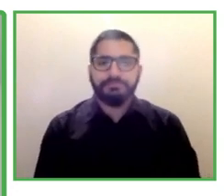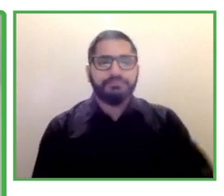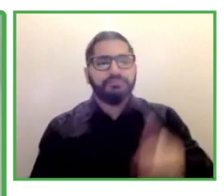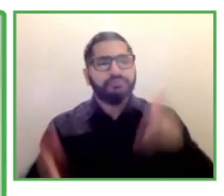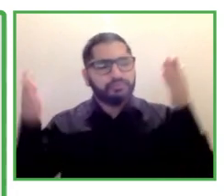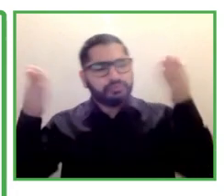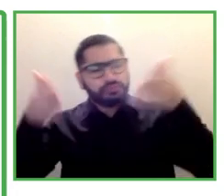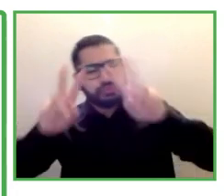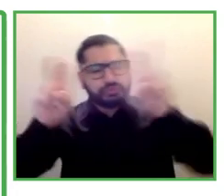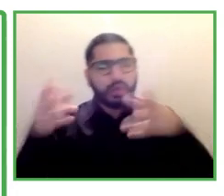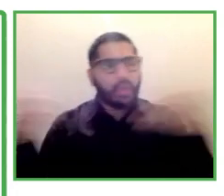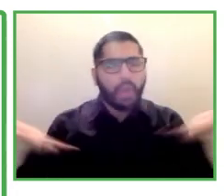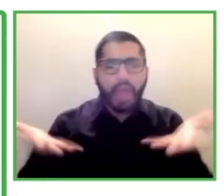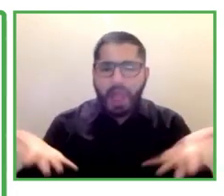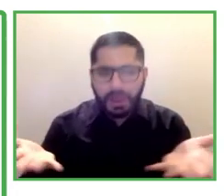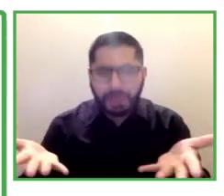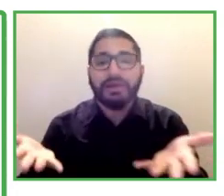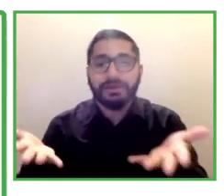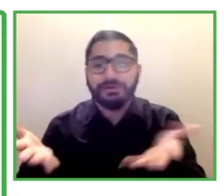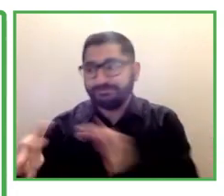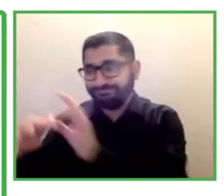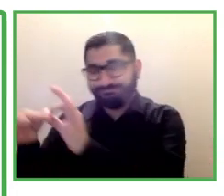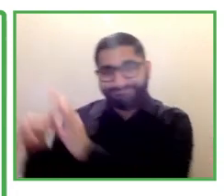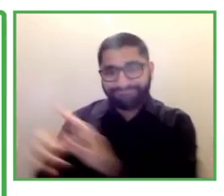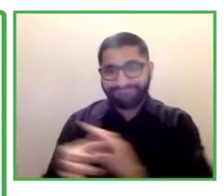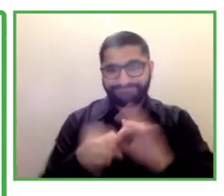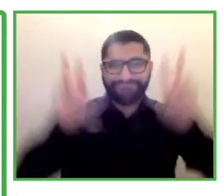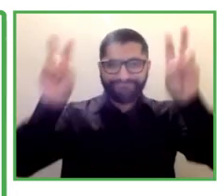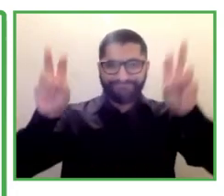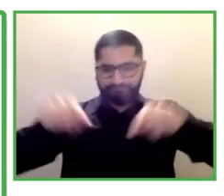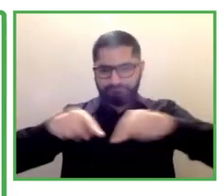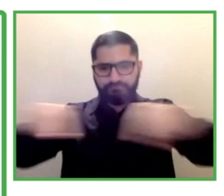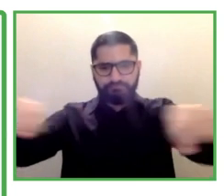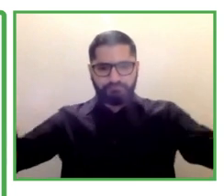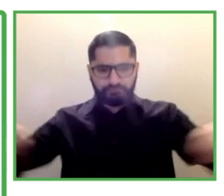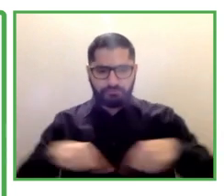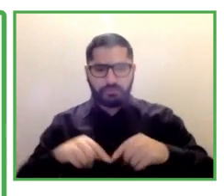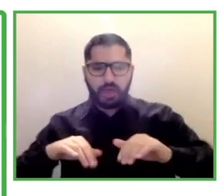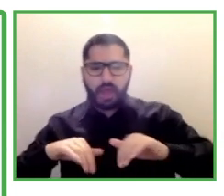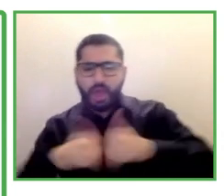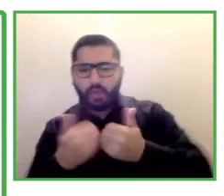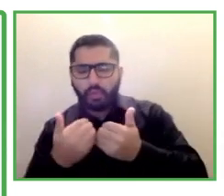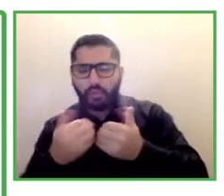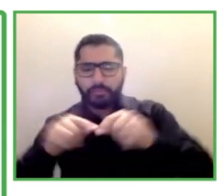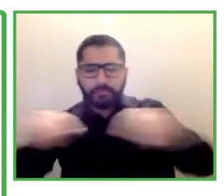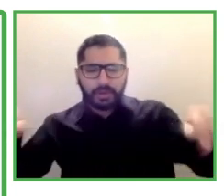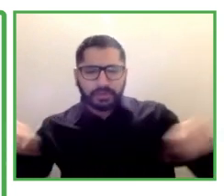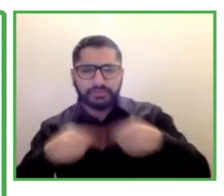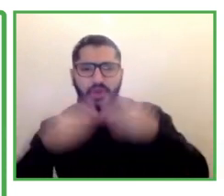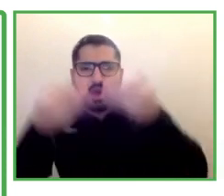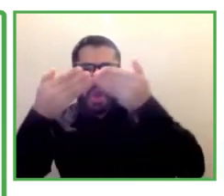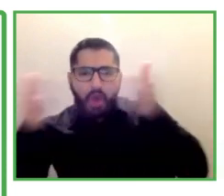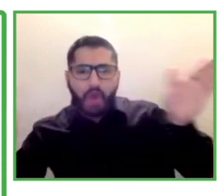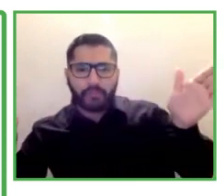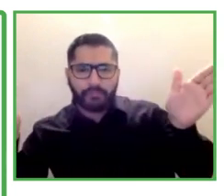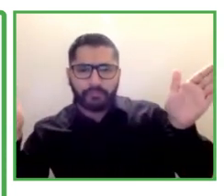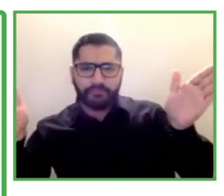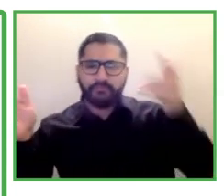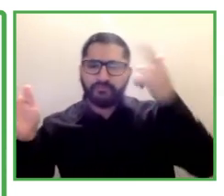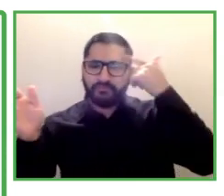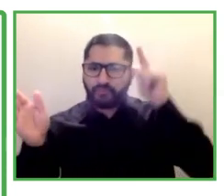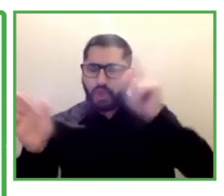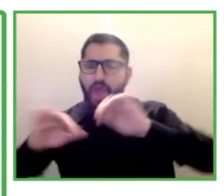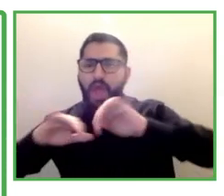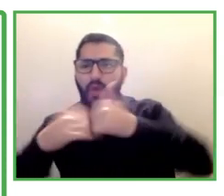taking basically organizations and companies that work closely